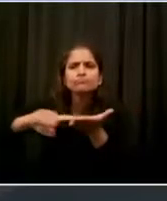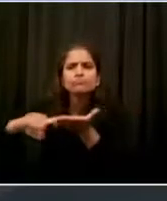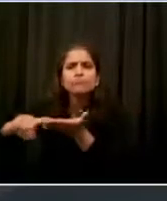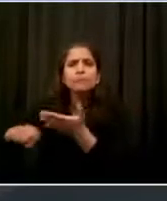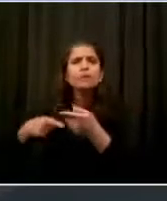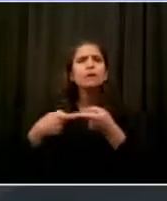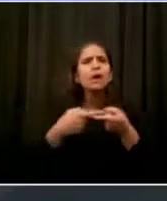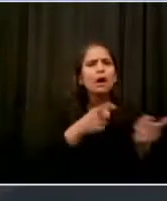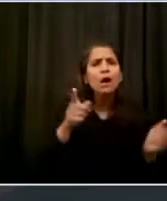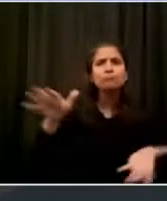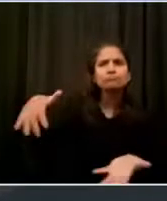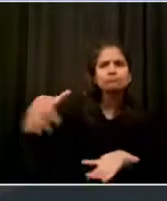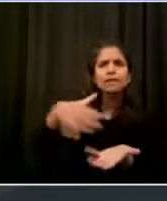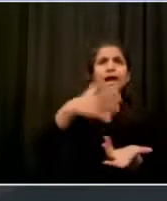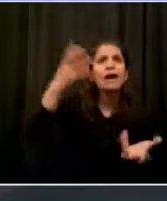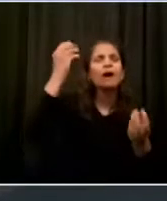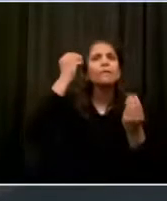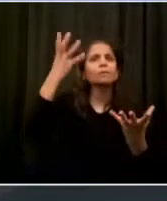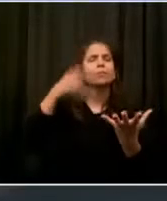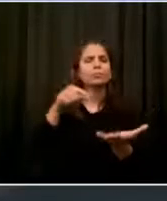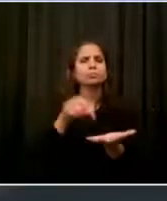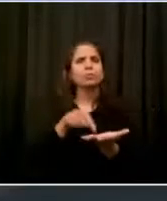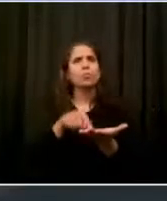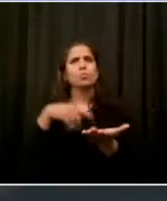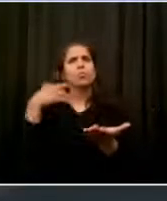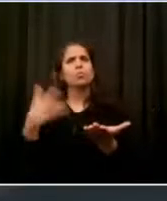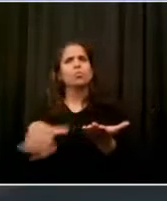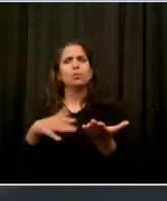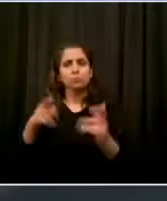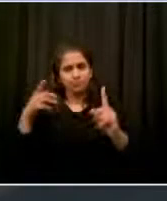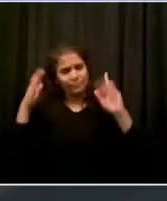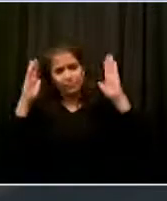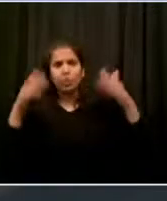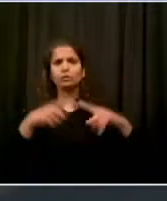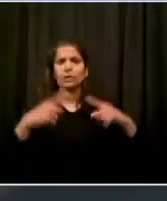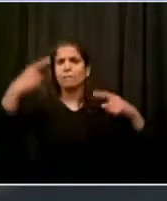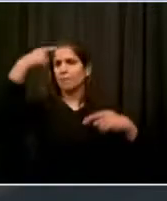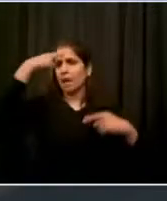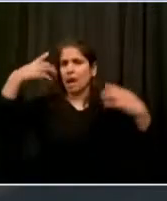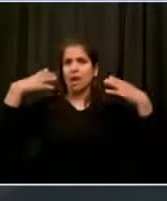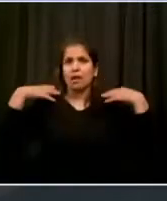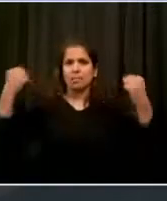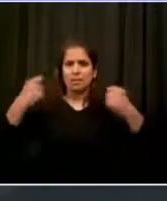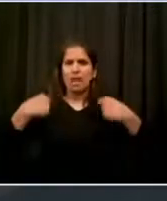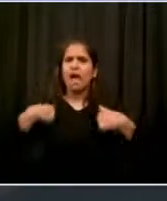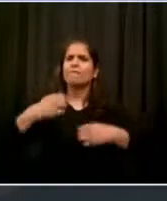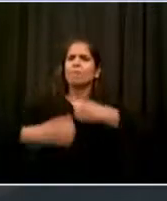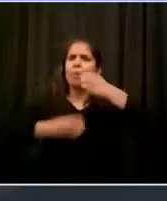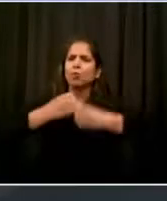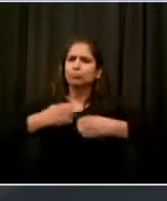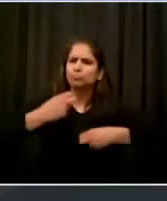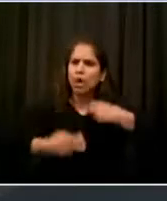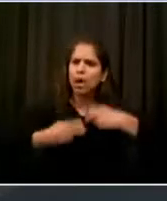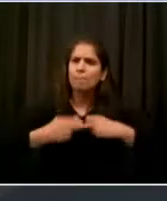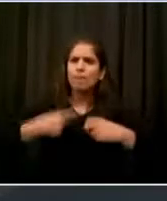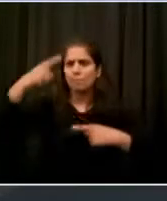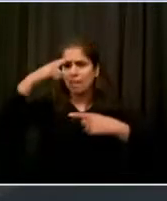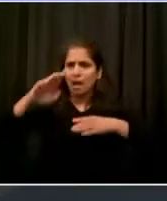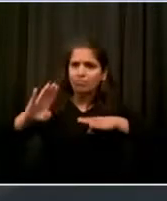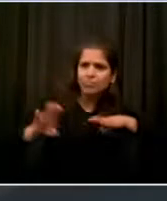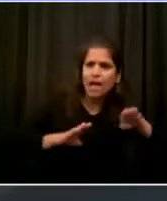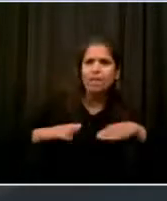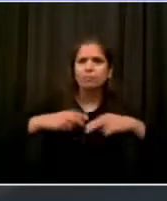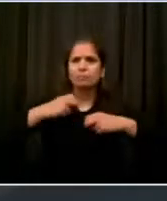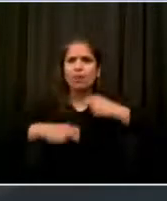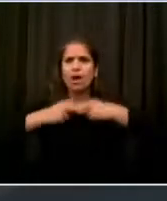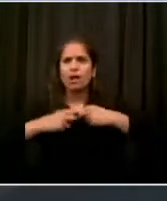among adults who experience racism. And so we were not surprised by the results of the survey the task force